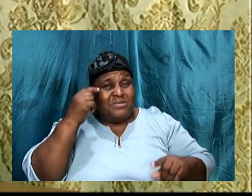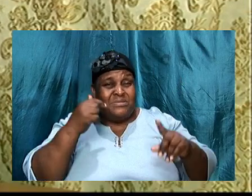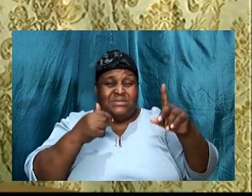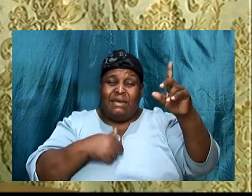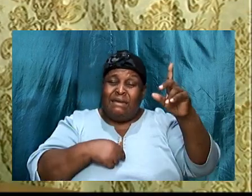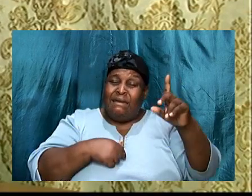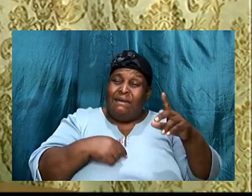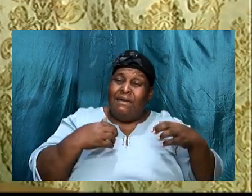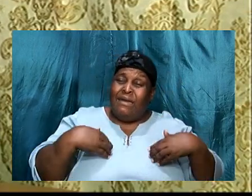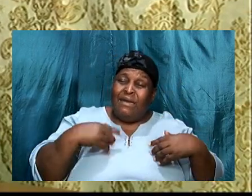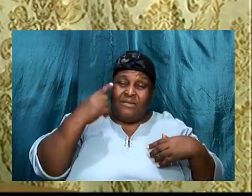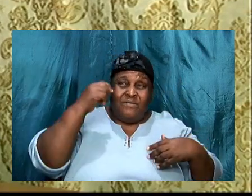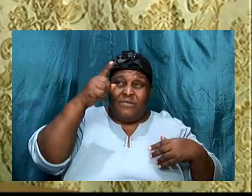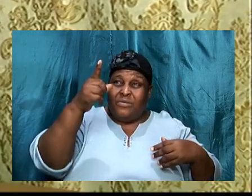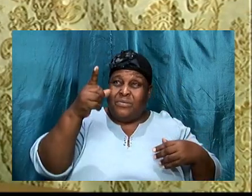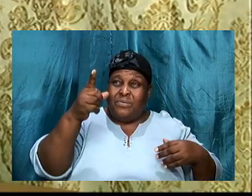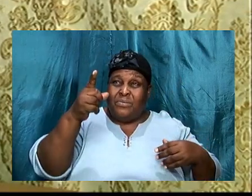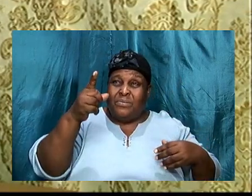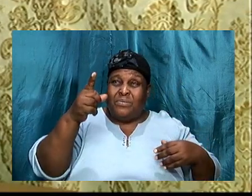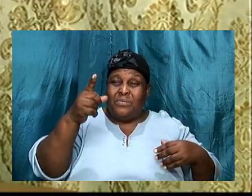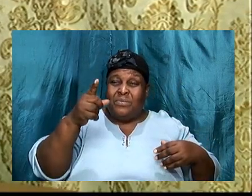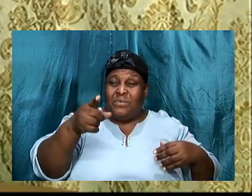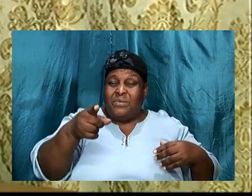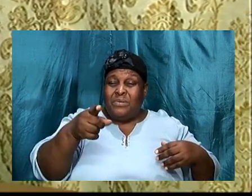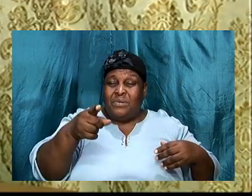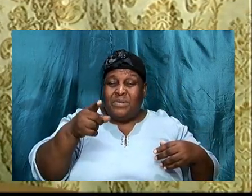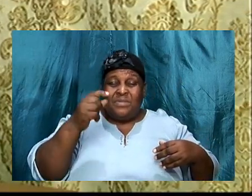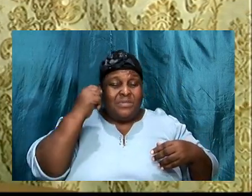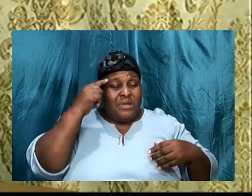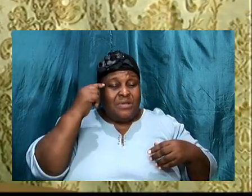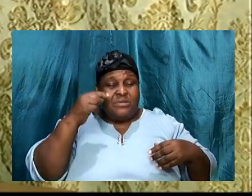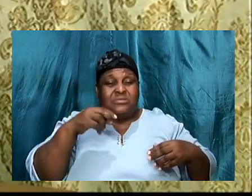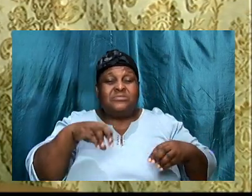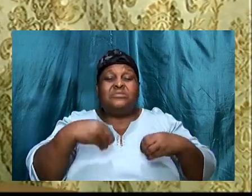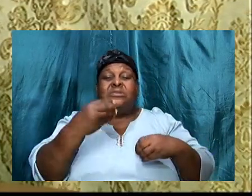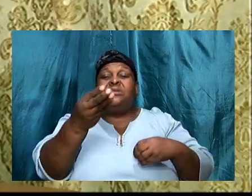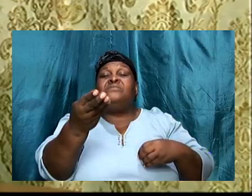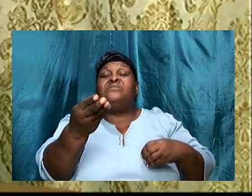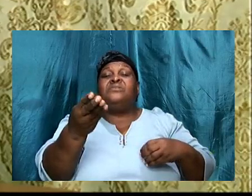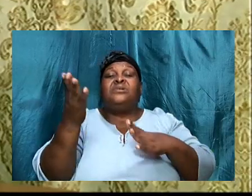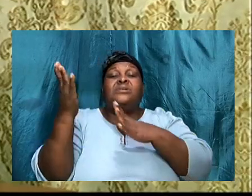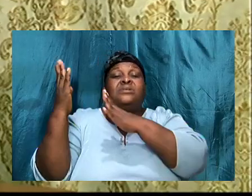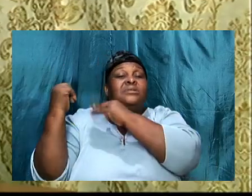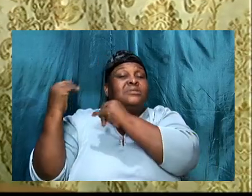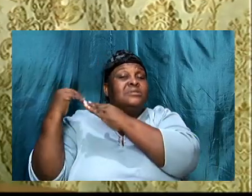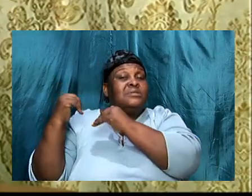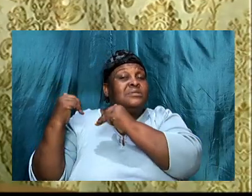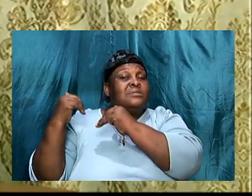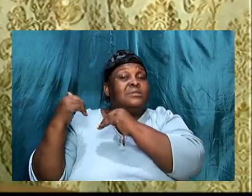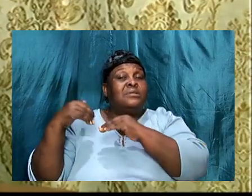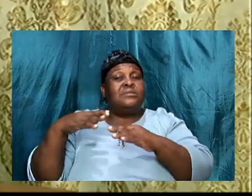the plans that I have for you. Thoughts, to give you, an expected end.